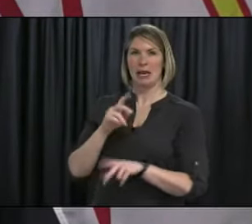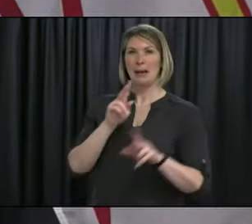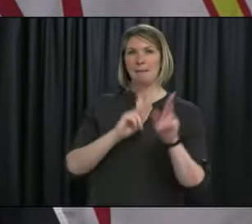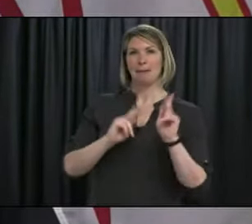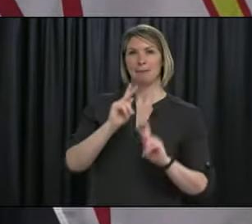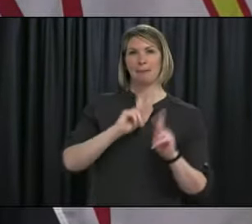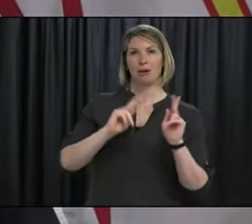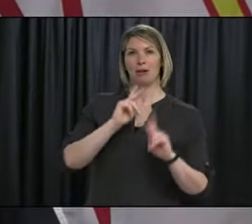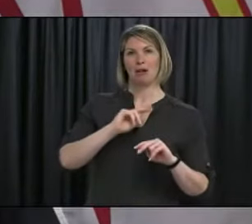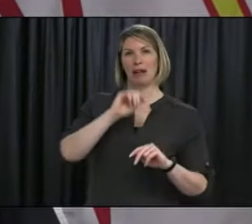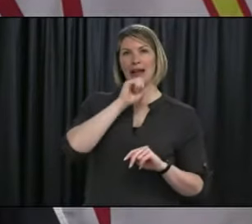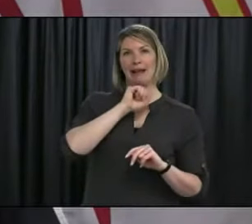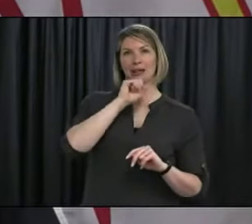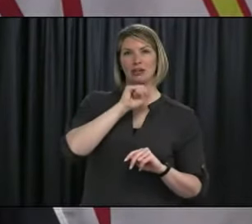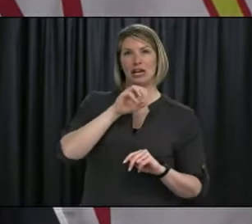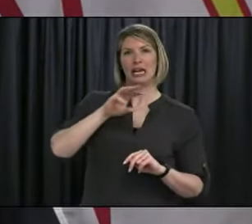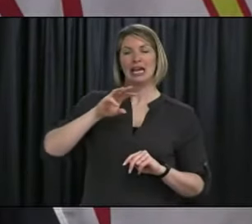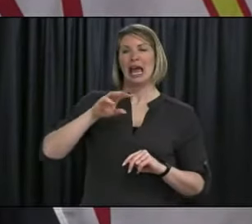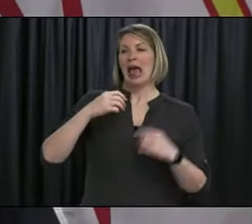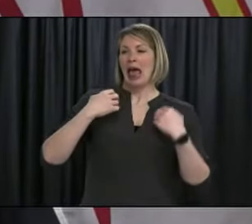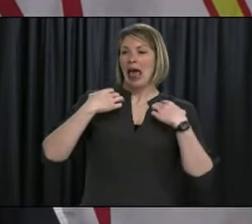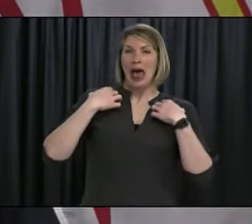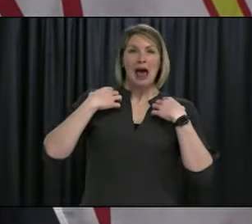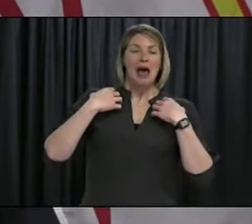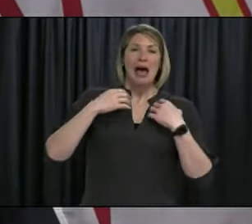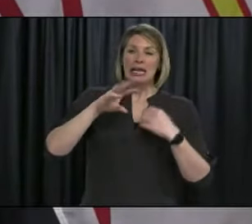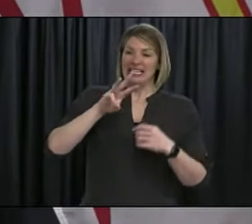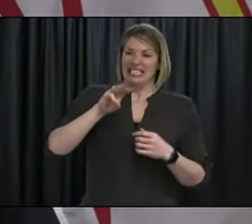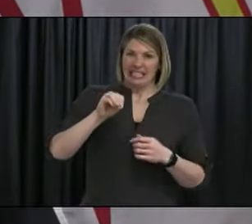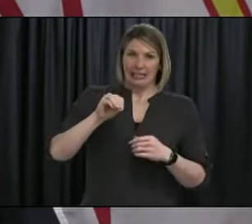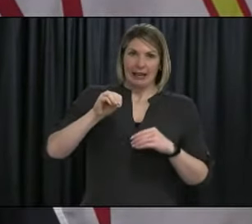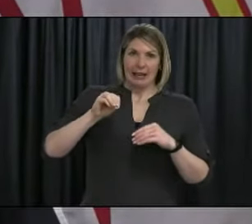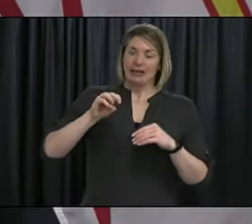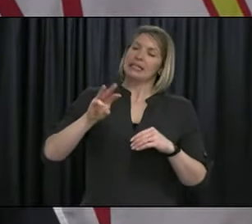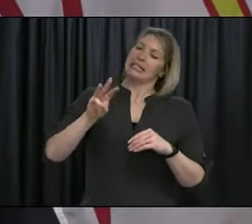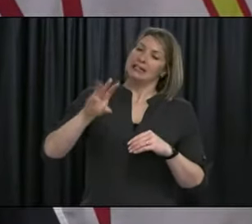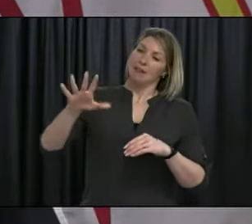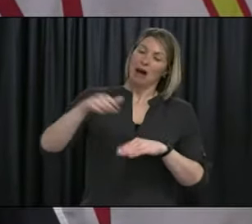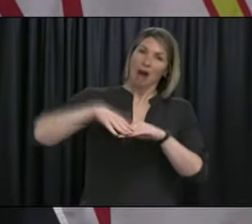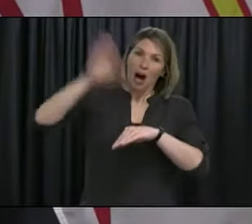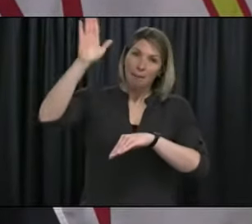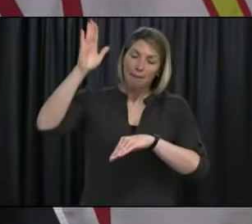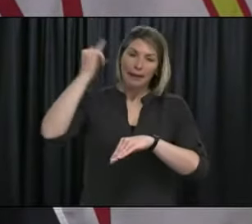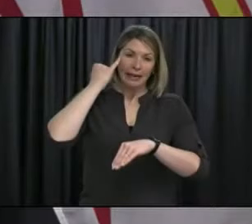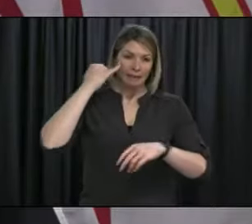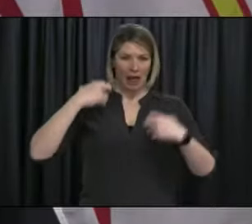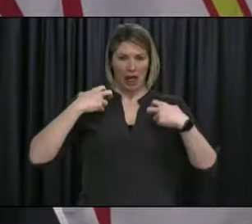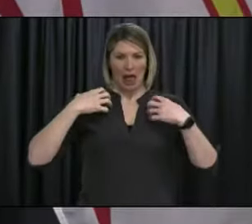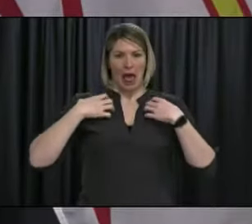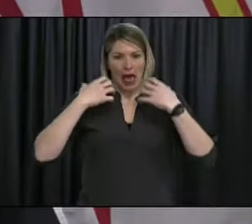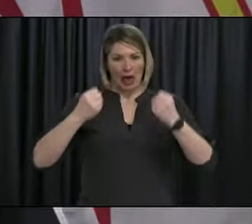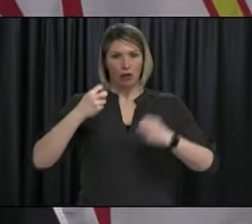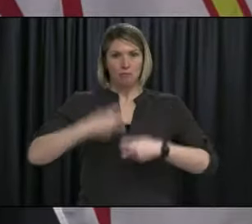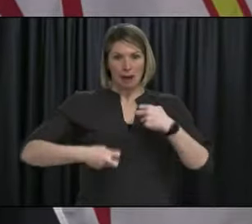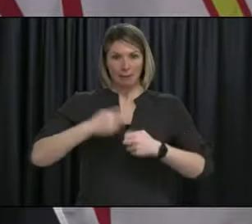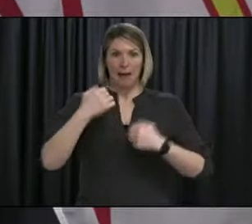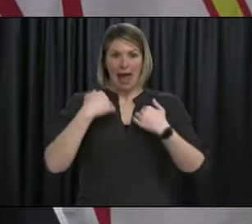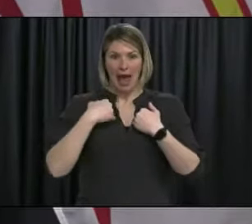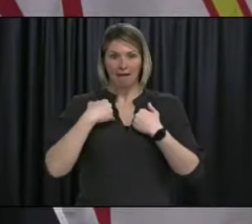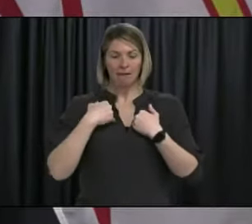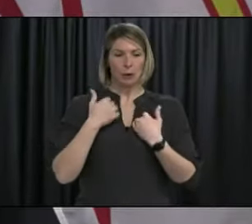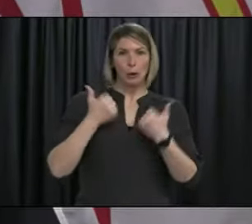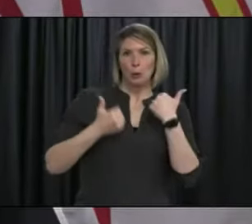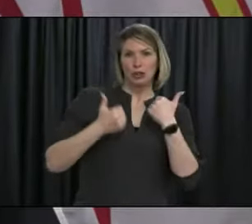higher risk will get an mRNA vaccine, high risk for severe disease, and so we certainly see a gradient over 65. So